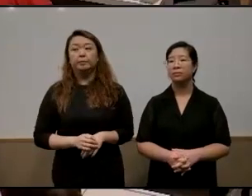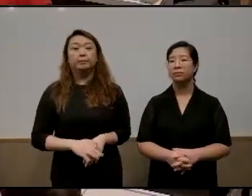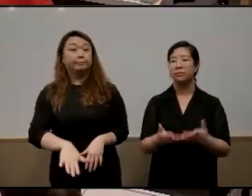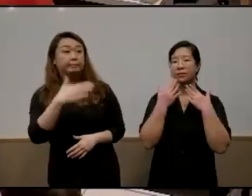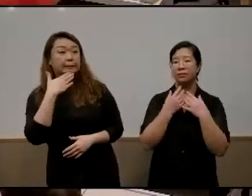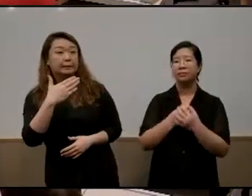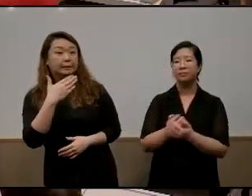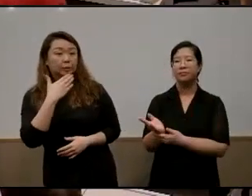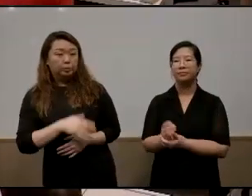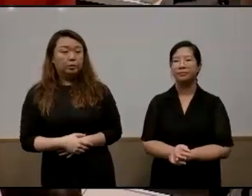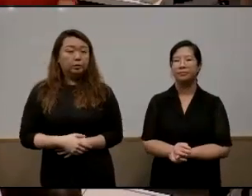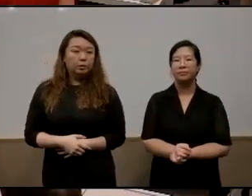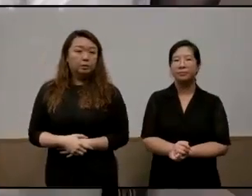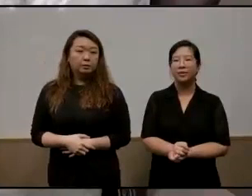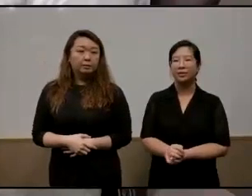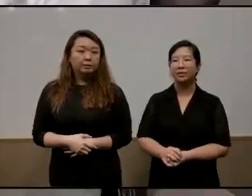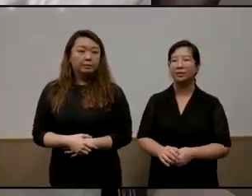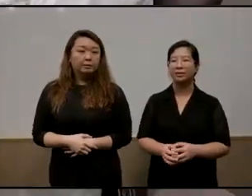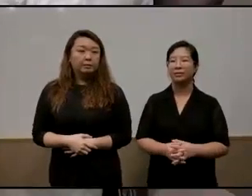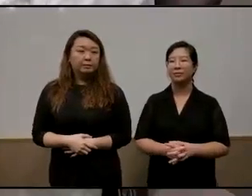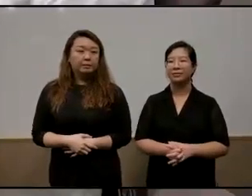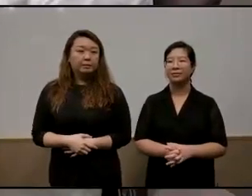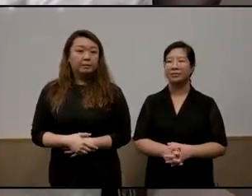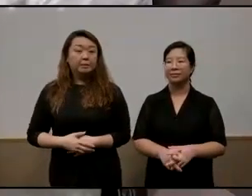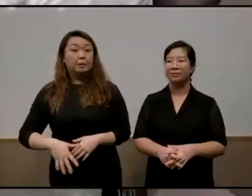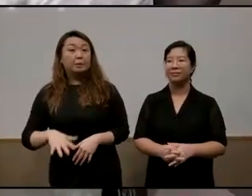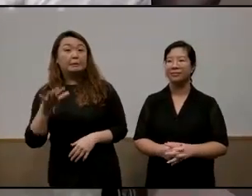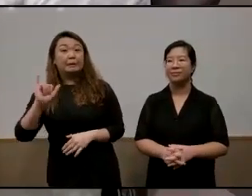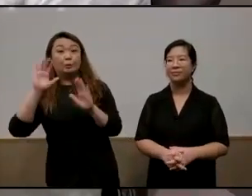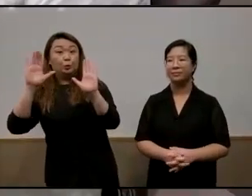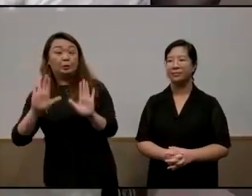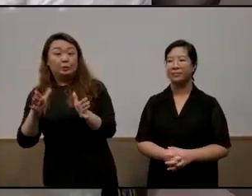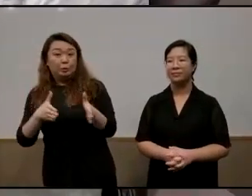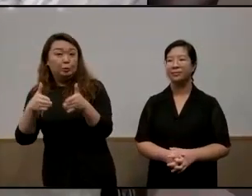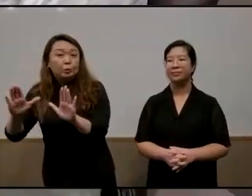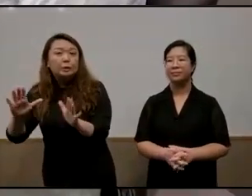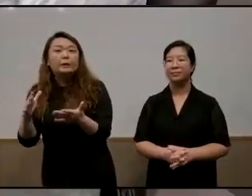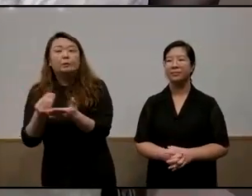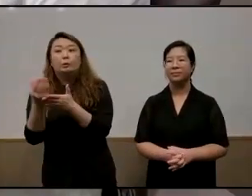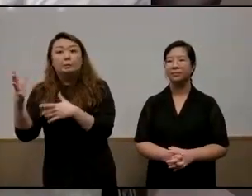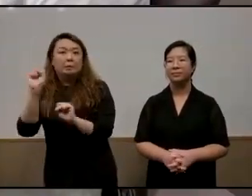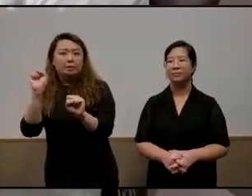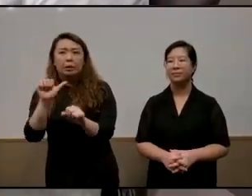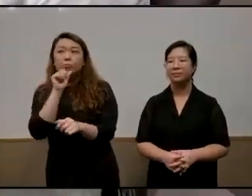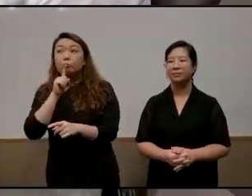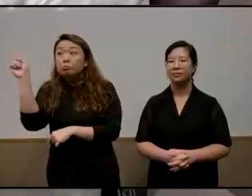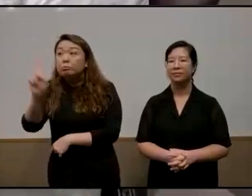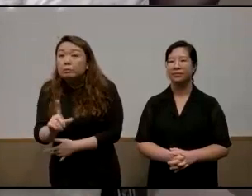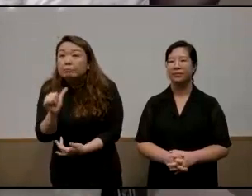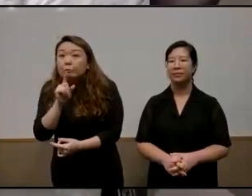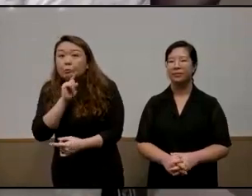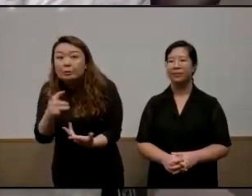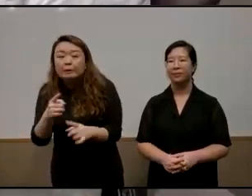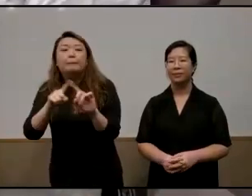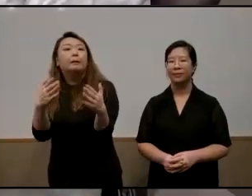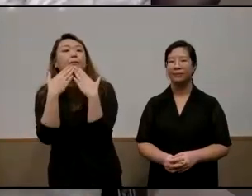mignish this is a wonderful way to spend a saturday morning i wasn't sure when i came in but thank you very